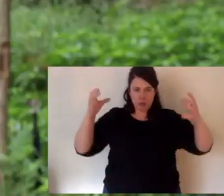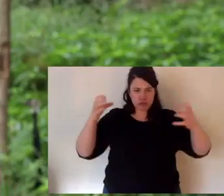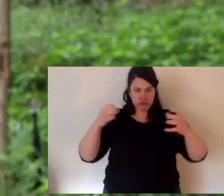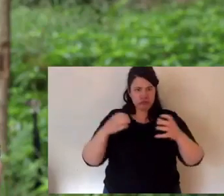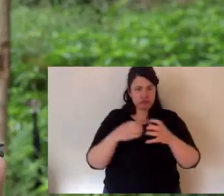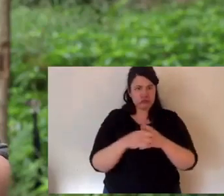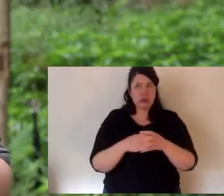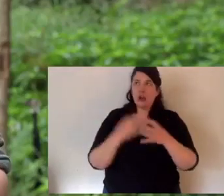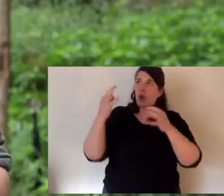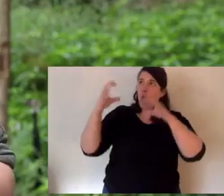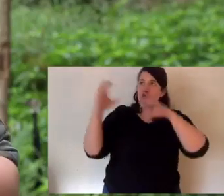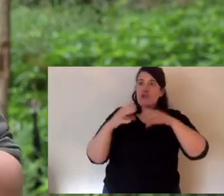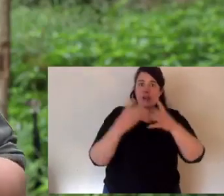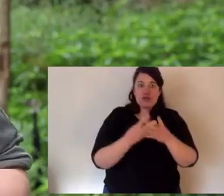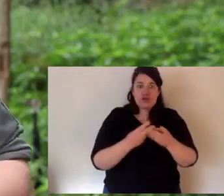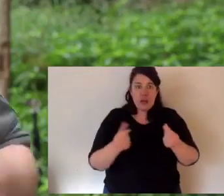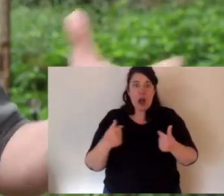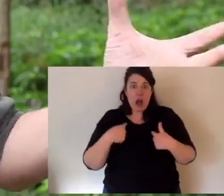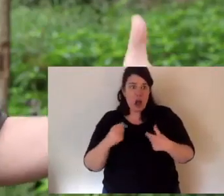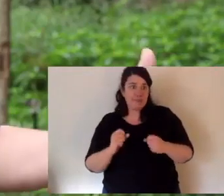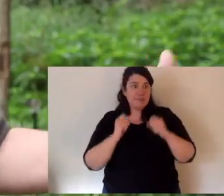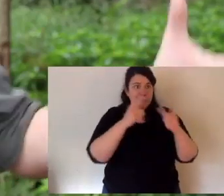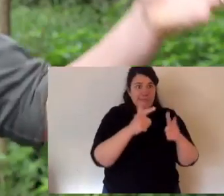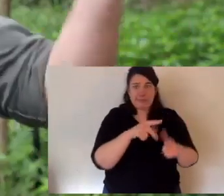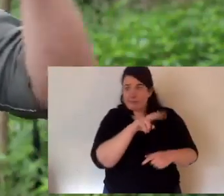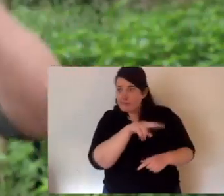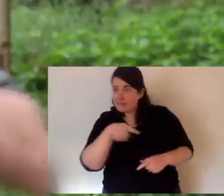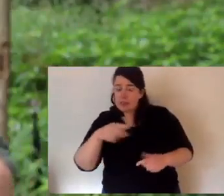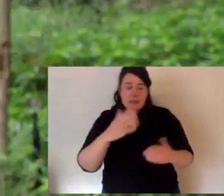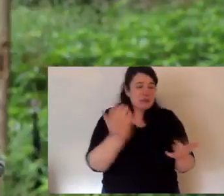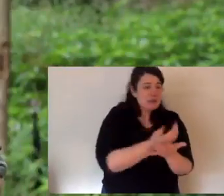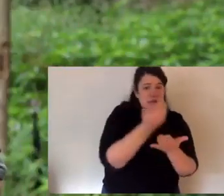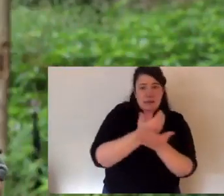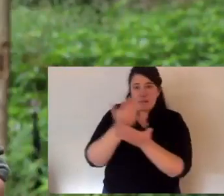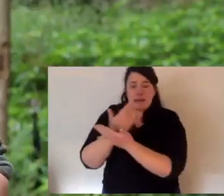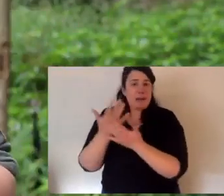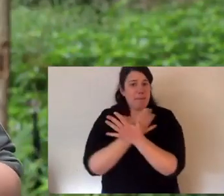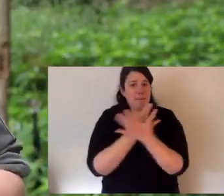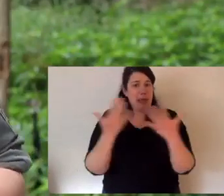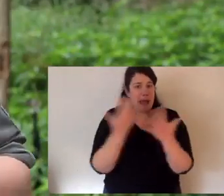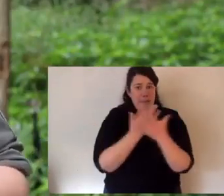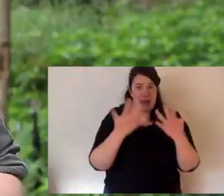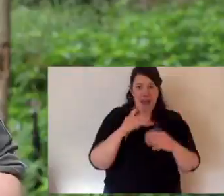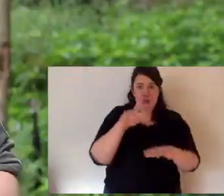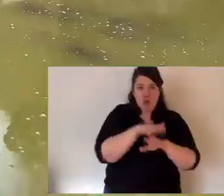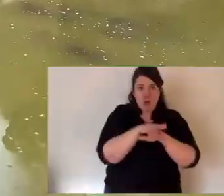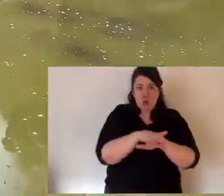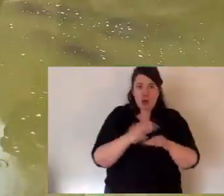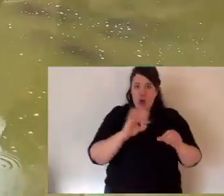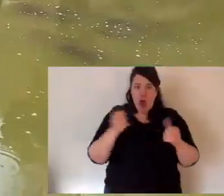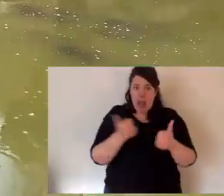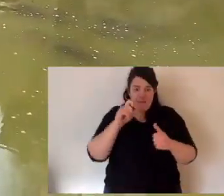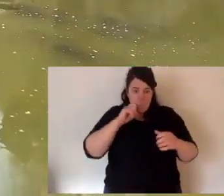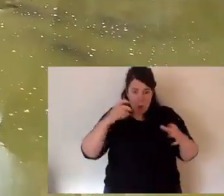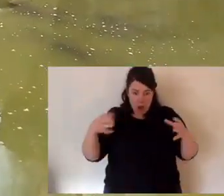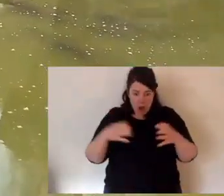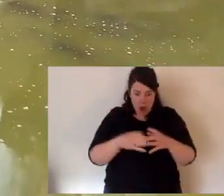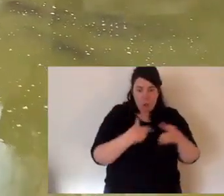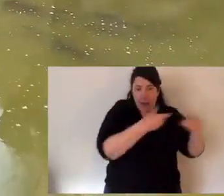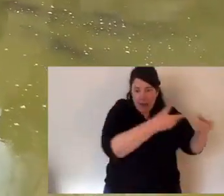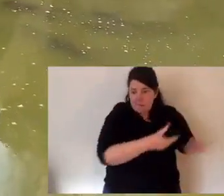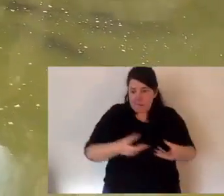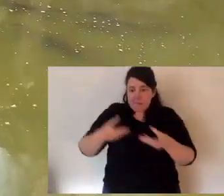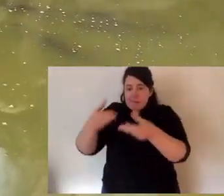Wales. The turtle is facing catastrophic decline in its population. The recent drought, I was personally out there.